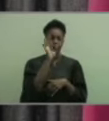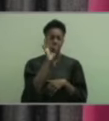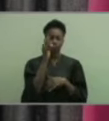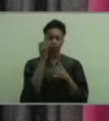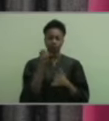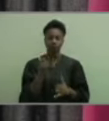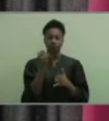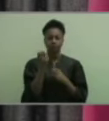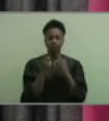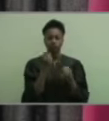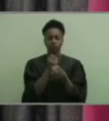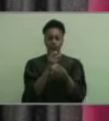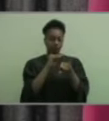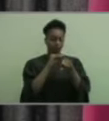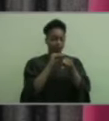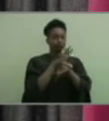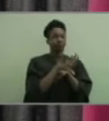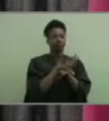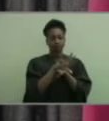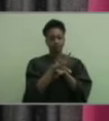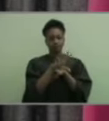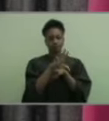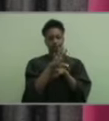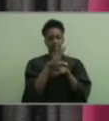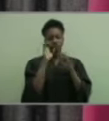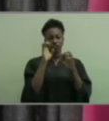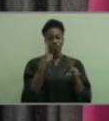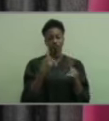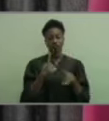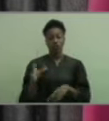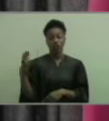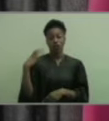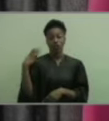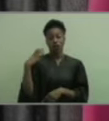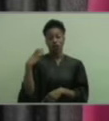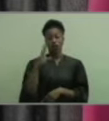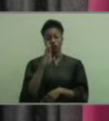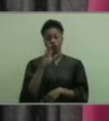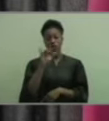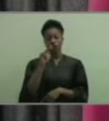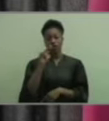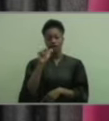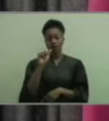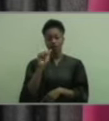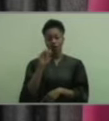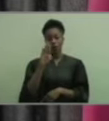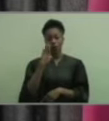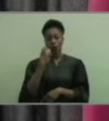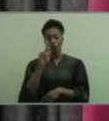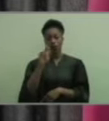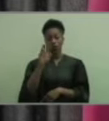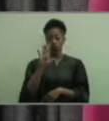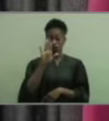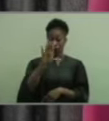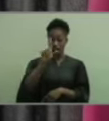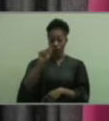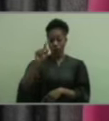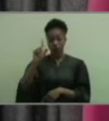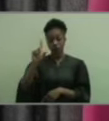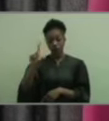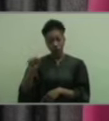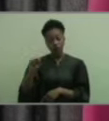inspirational educator. Congratulations to coach Brianna Brooker. You are the 2020